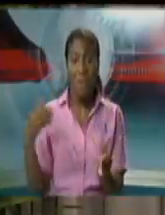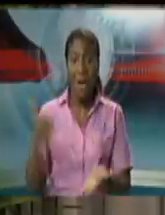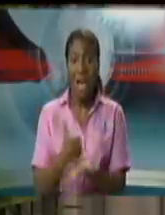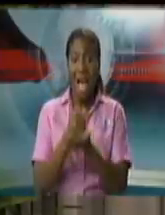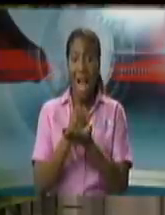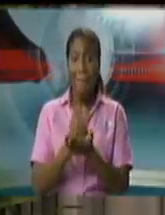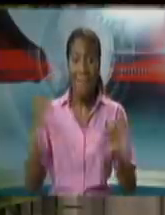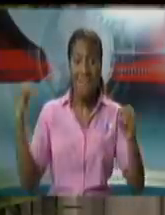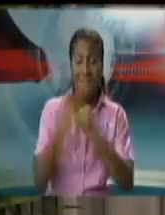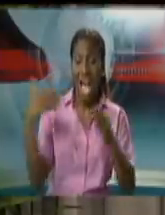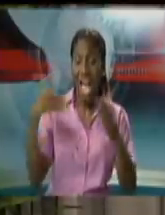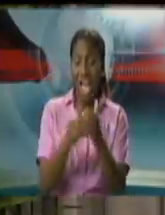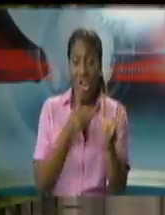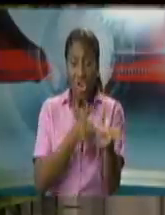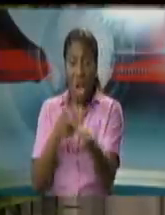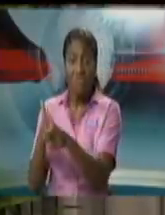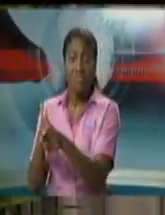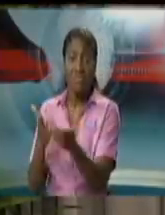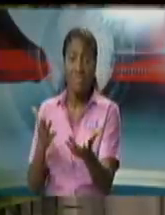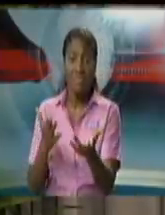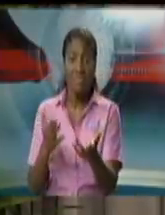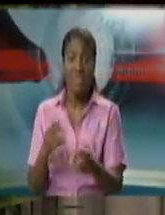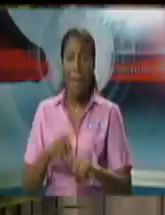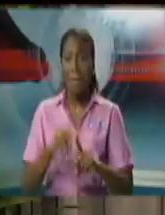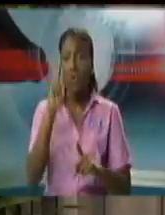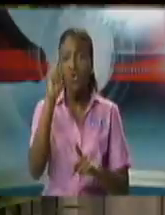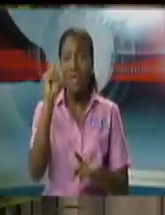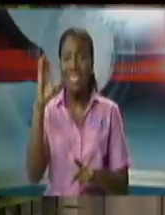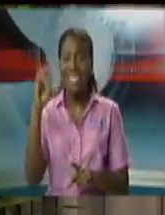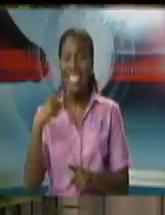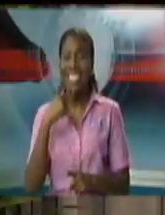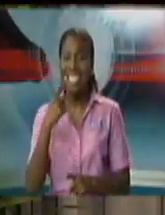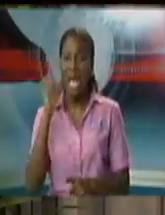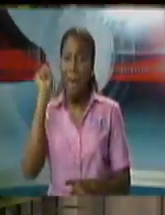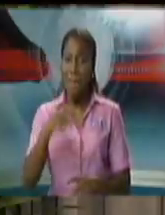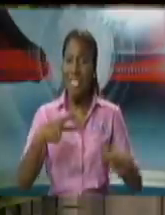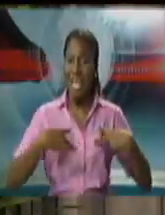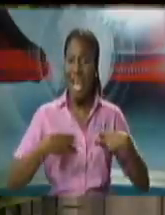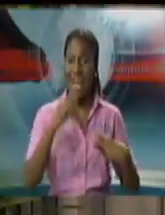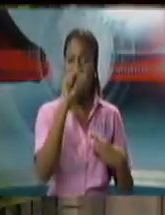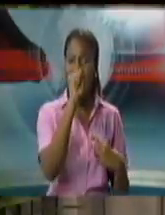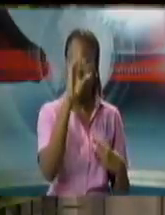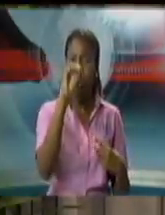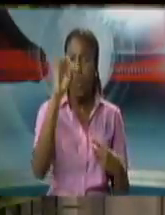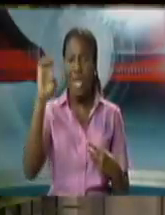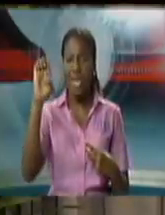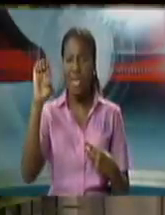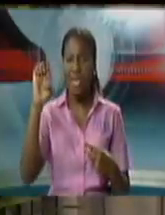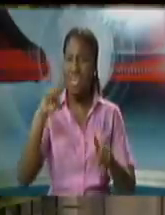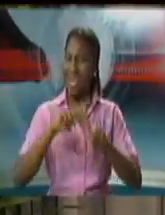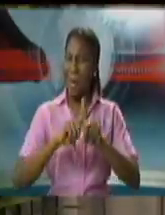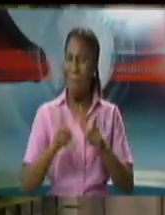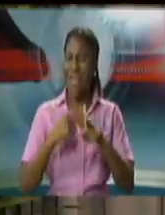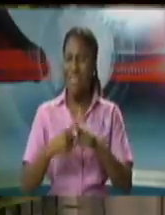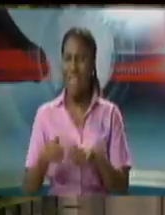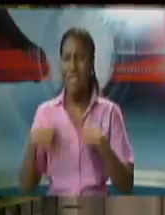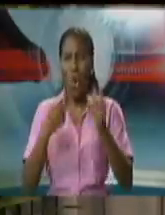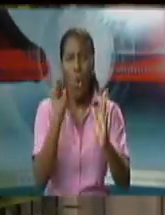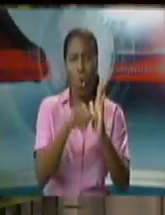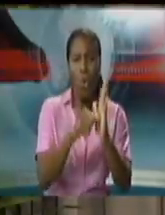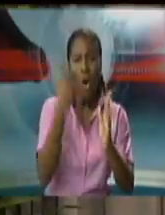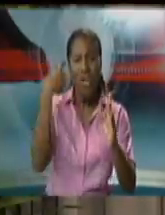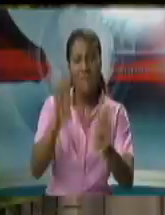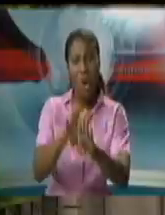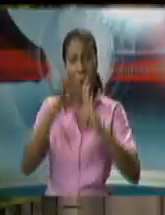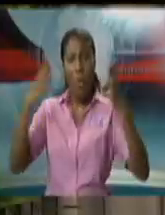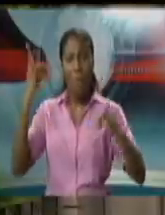to the country um let's have a state of emergency but then they're going to fight to open a liquor mart correct they have said to the